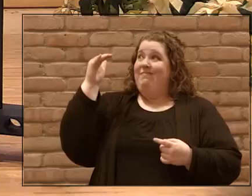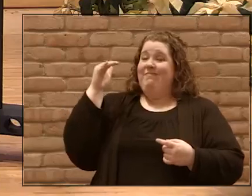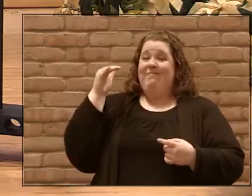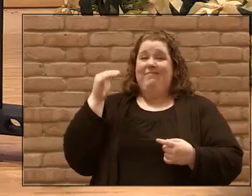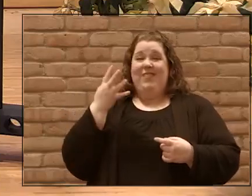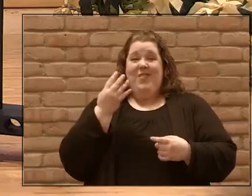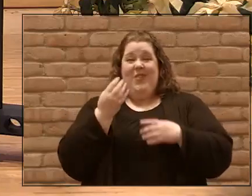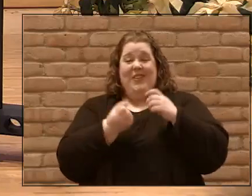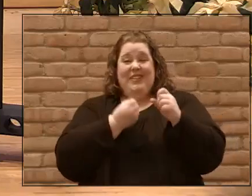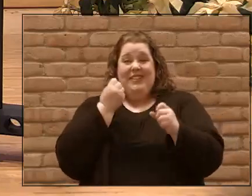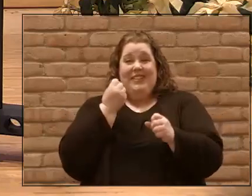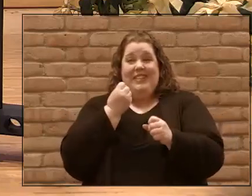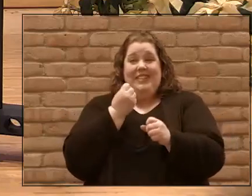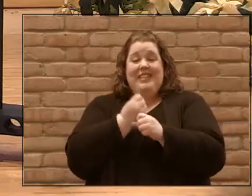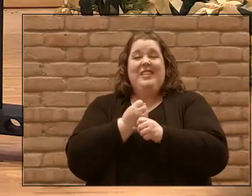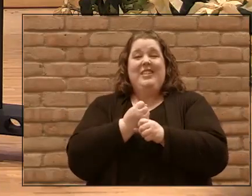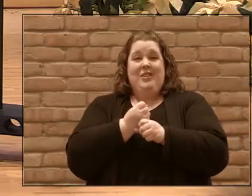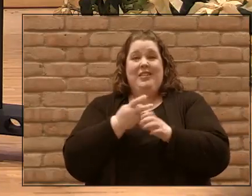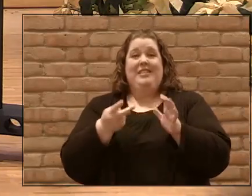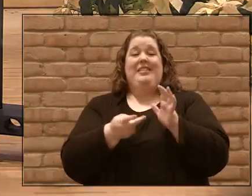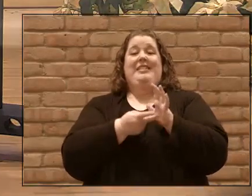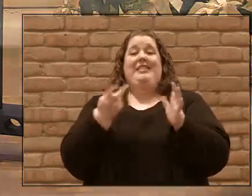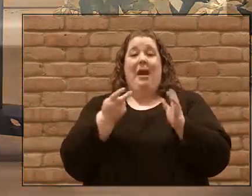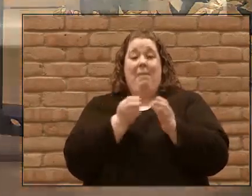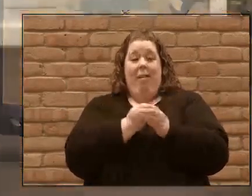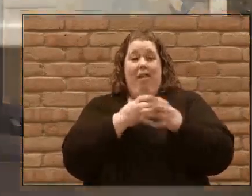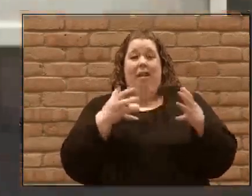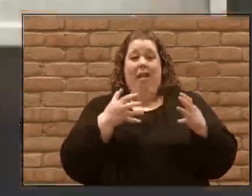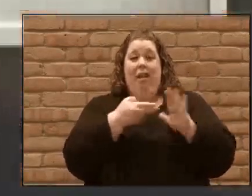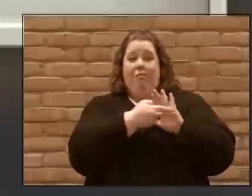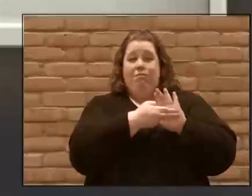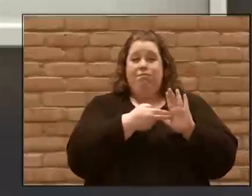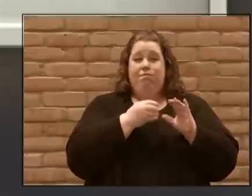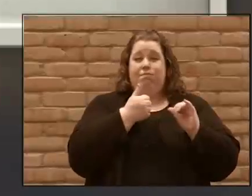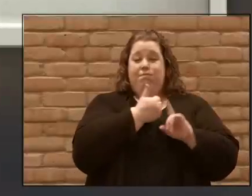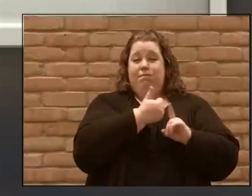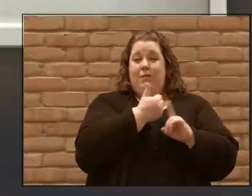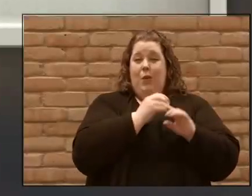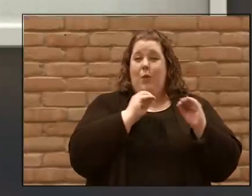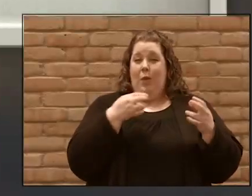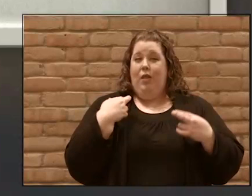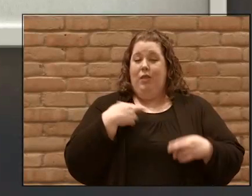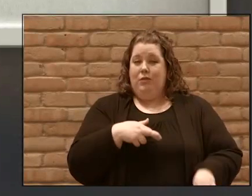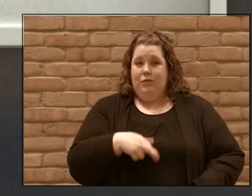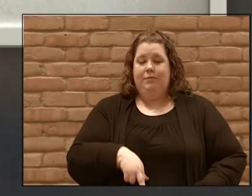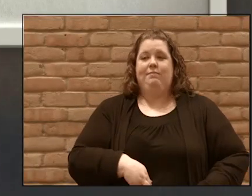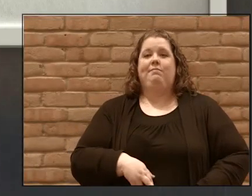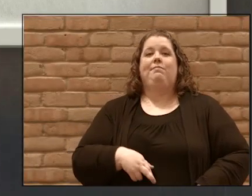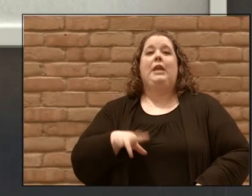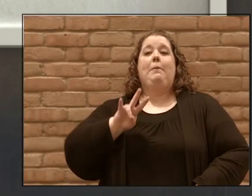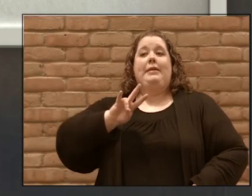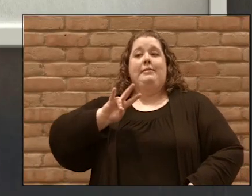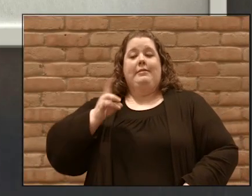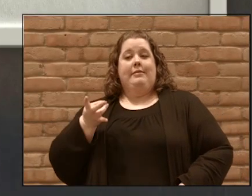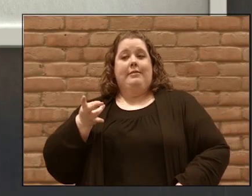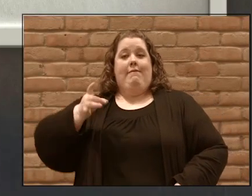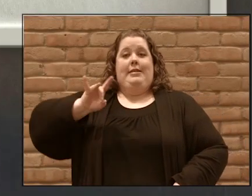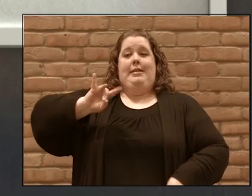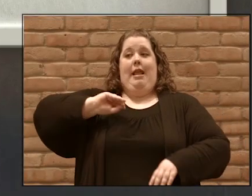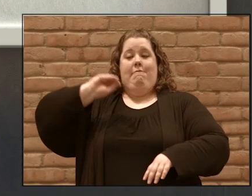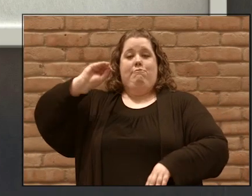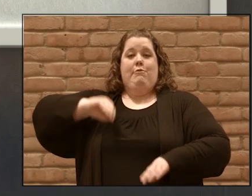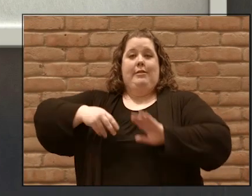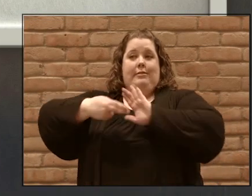14 years. In that same period, in 2007, 78% of Americans identified